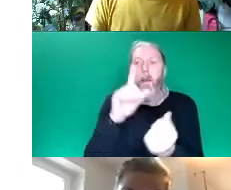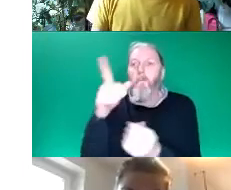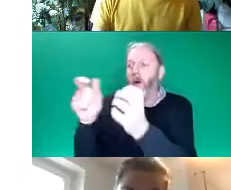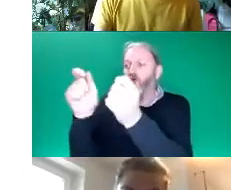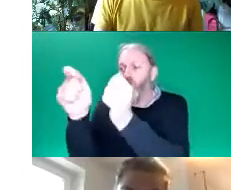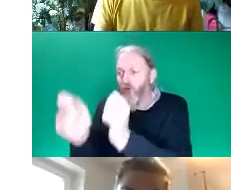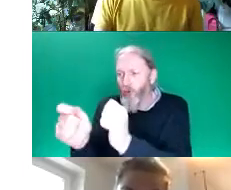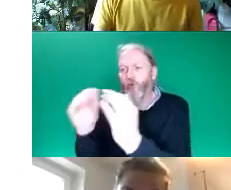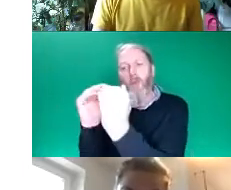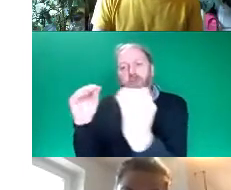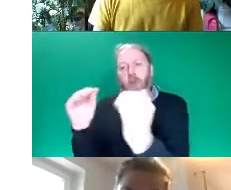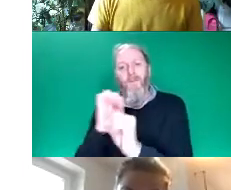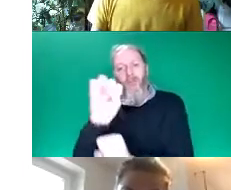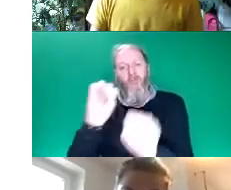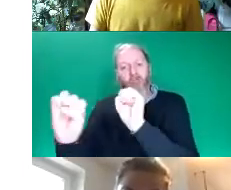delivering for.